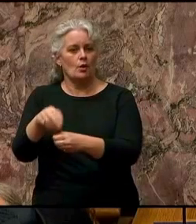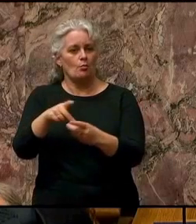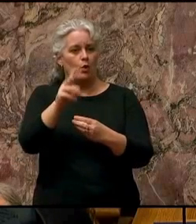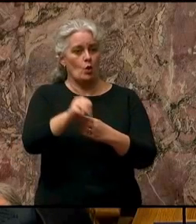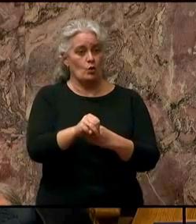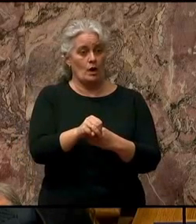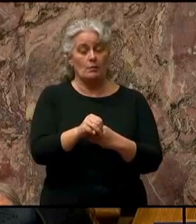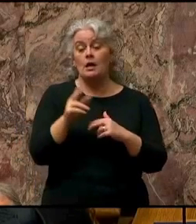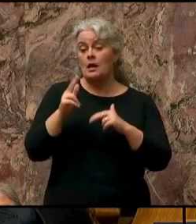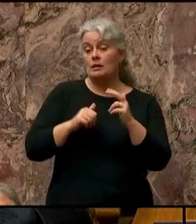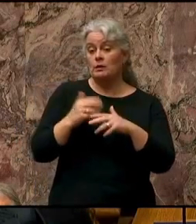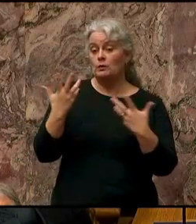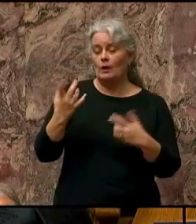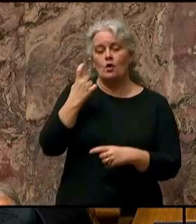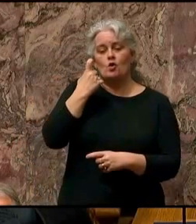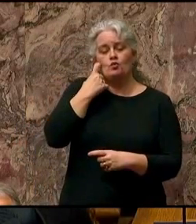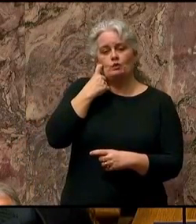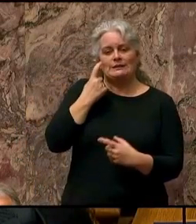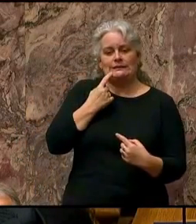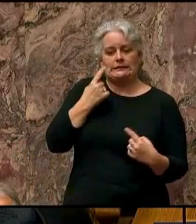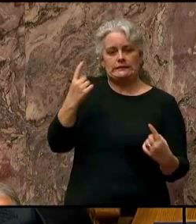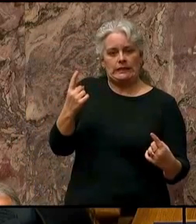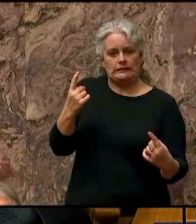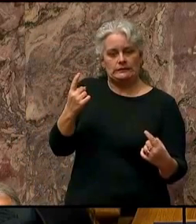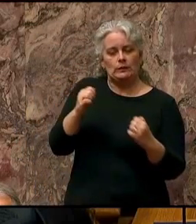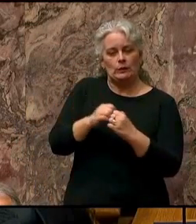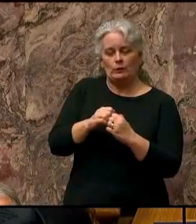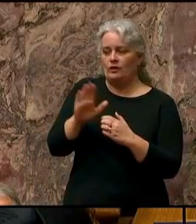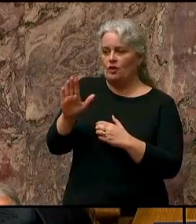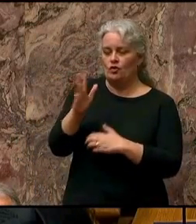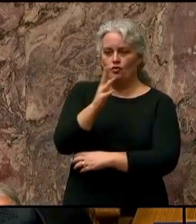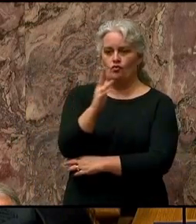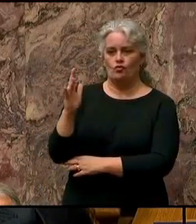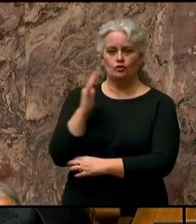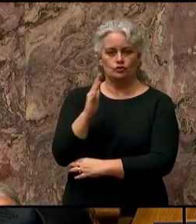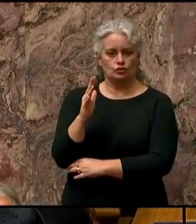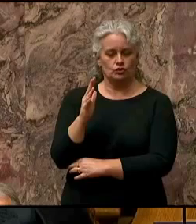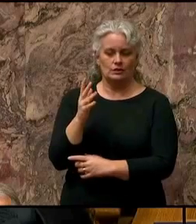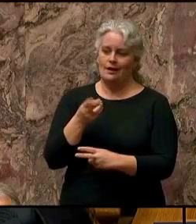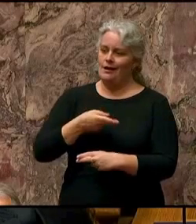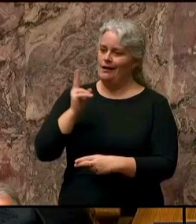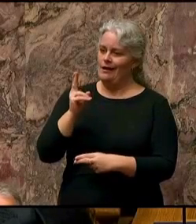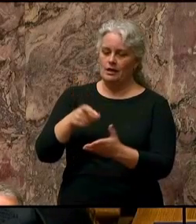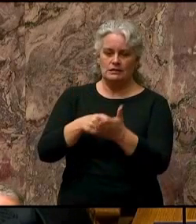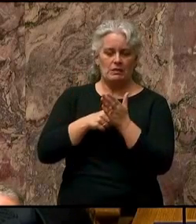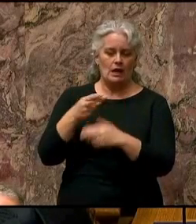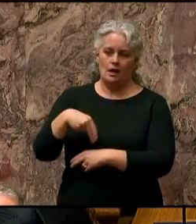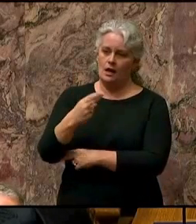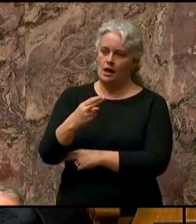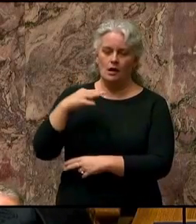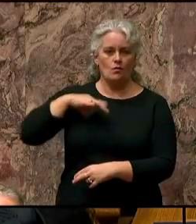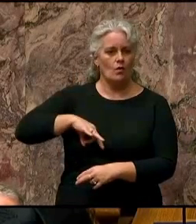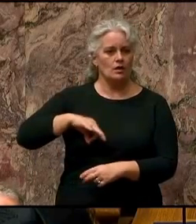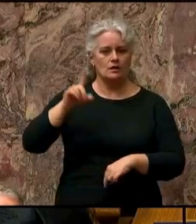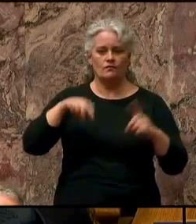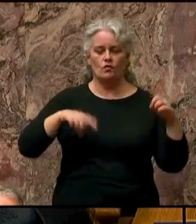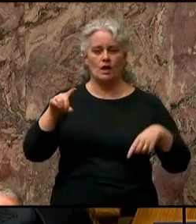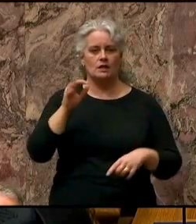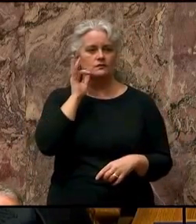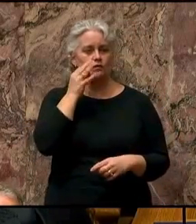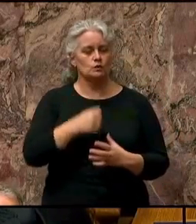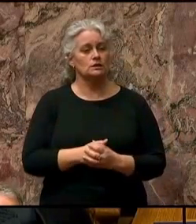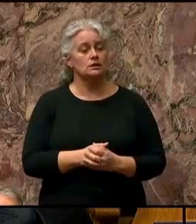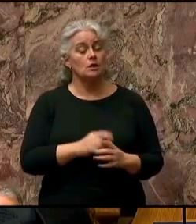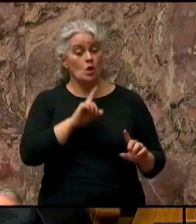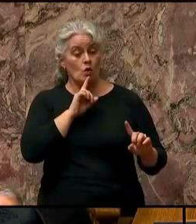success of growers replanting low-value orchards with high demand and high quality. The